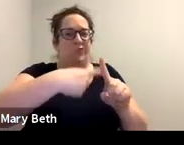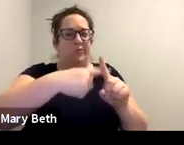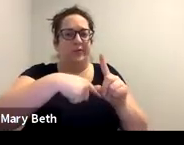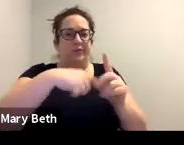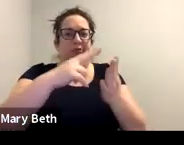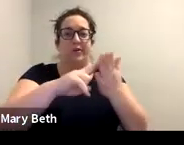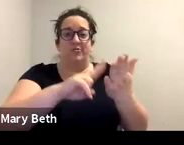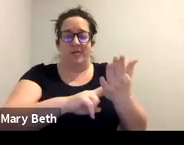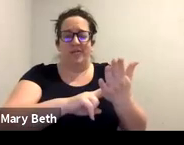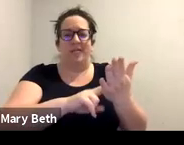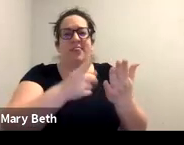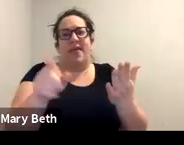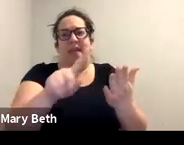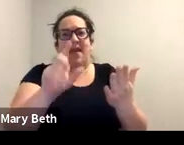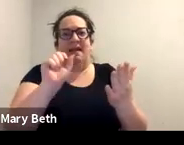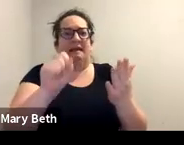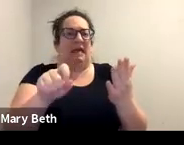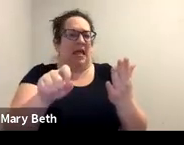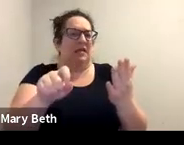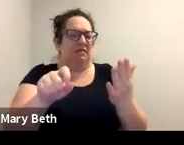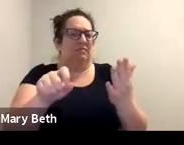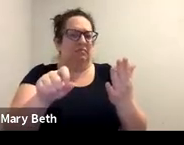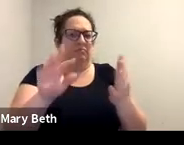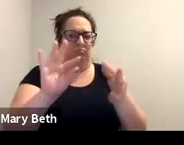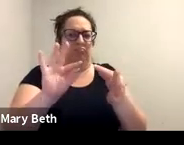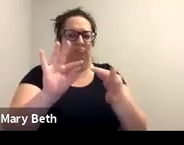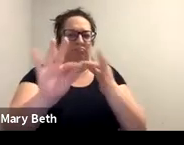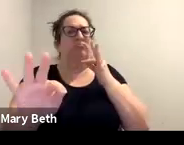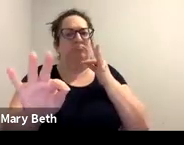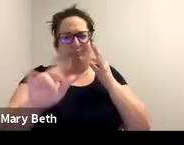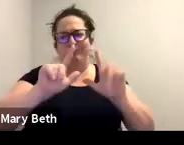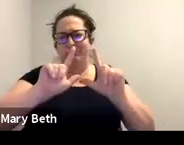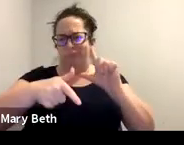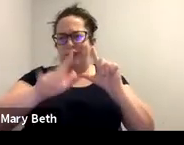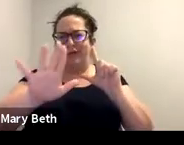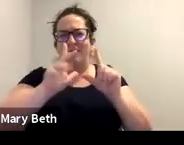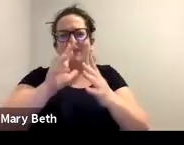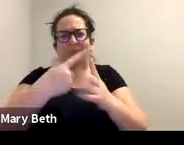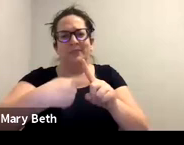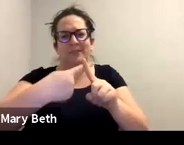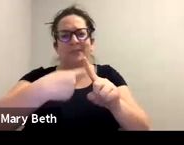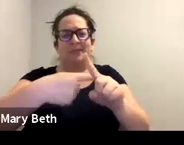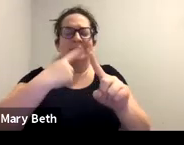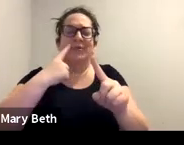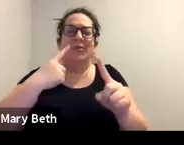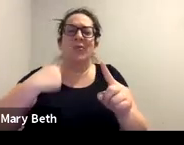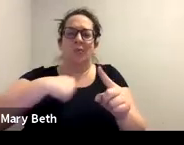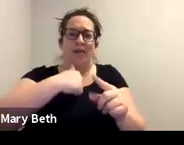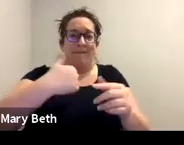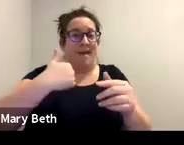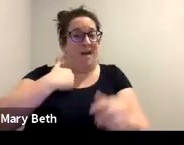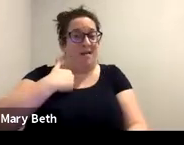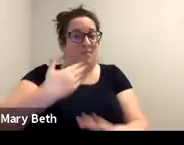We've had advocates who feel uncomfortable doing that because they're concerned about it maybe,